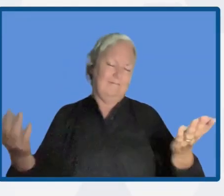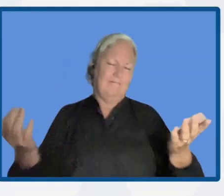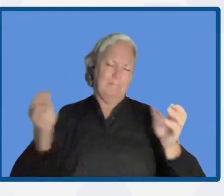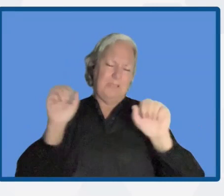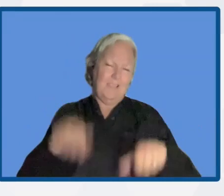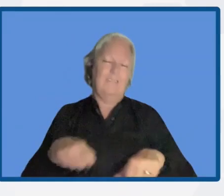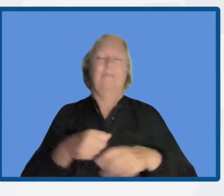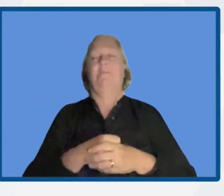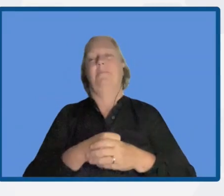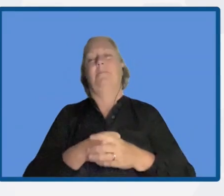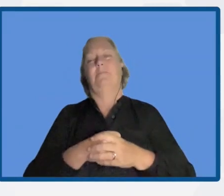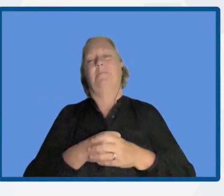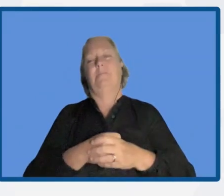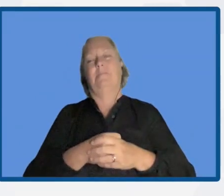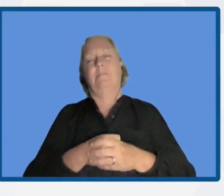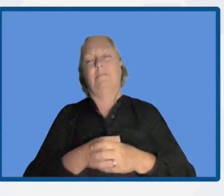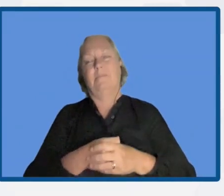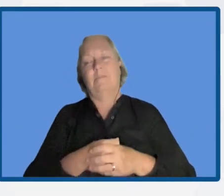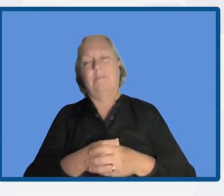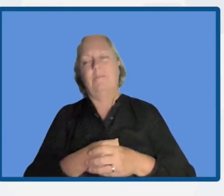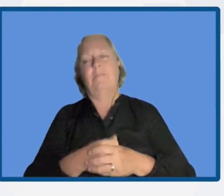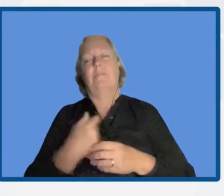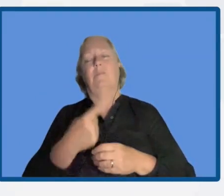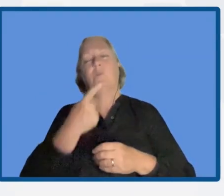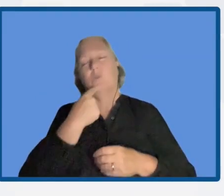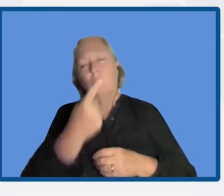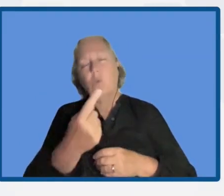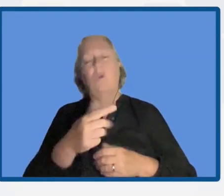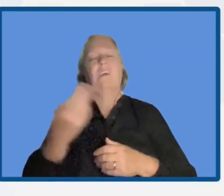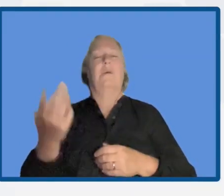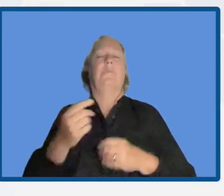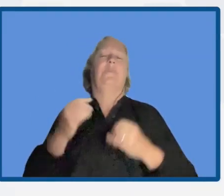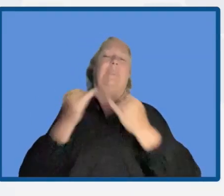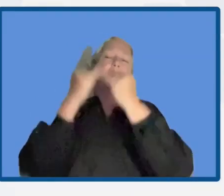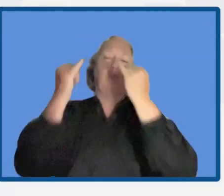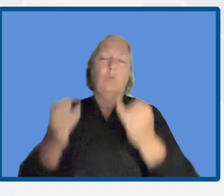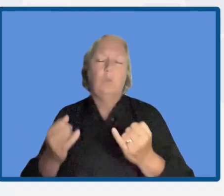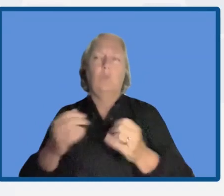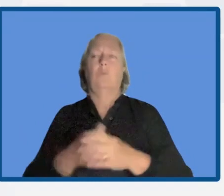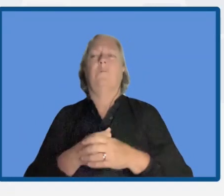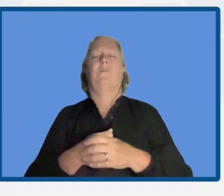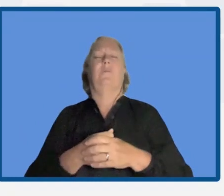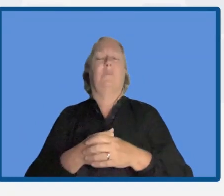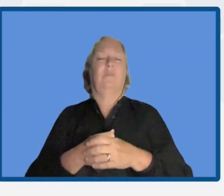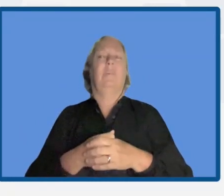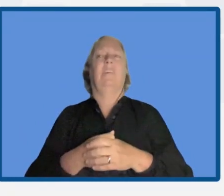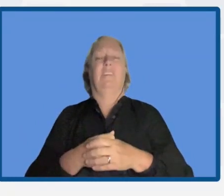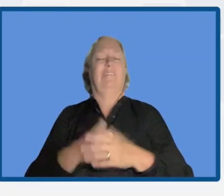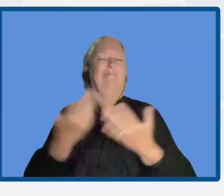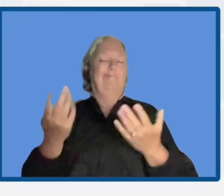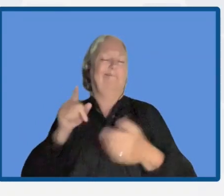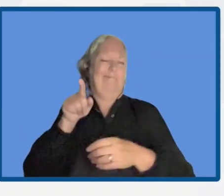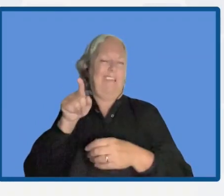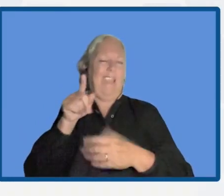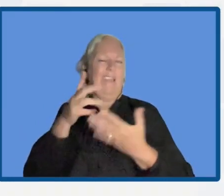So we have spoken about institutional and inter-institutional articulation. We have spoken about